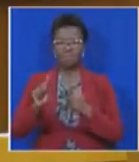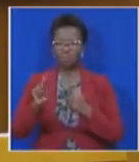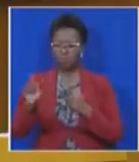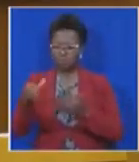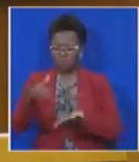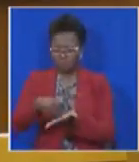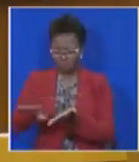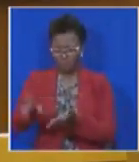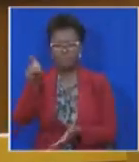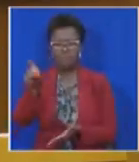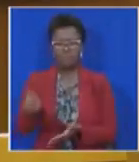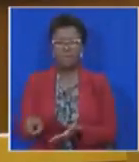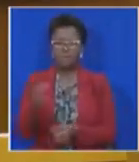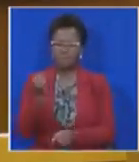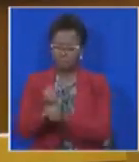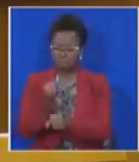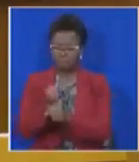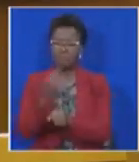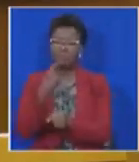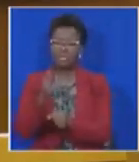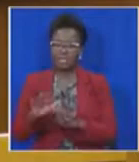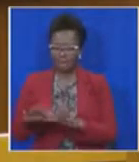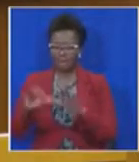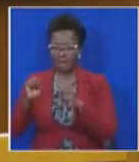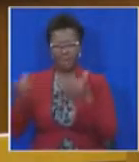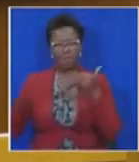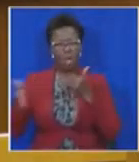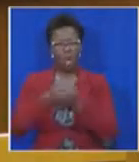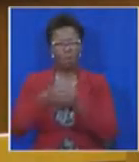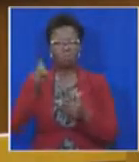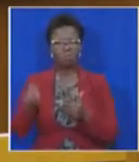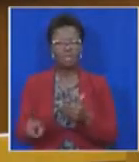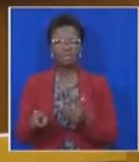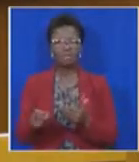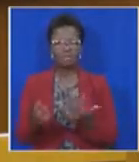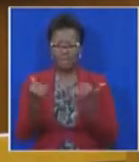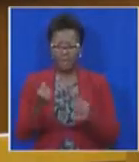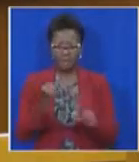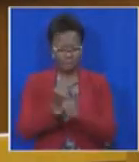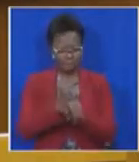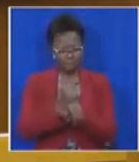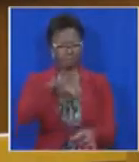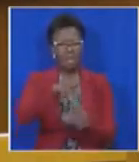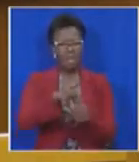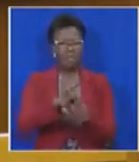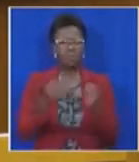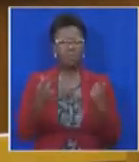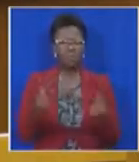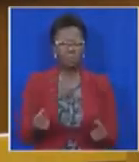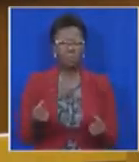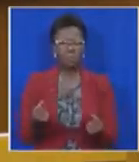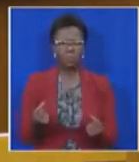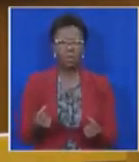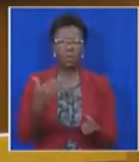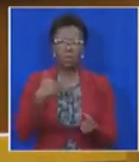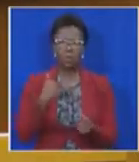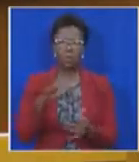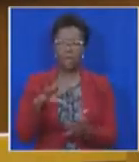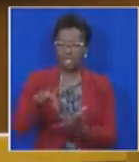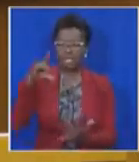It is time to insist on the dissolution of parliament. It is time to hold fresh elections and to elect honourable,